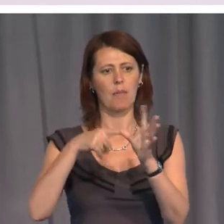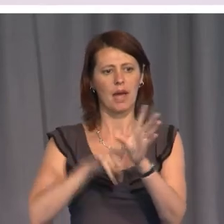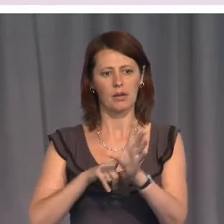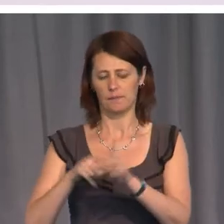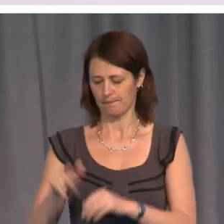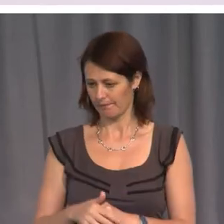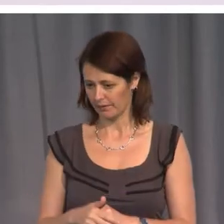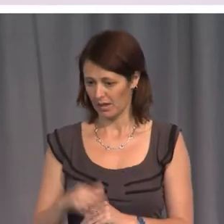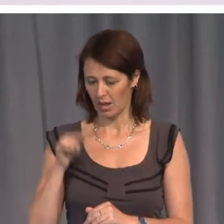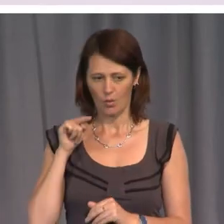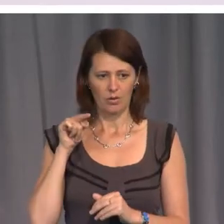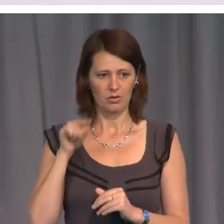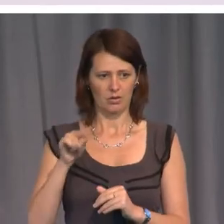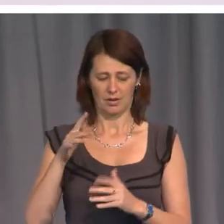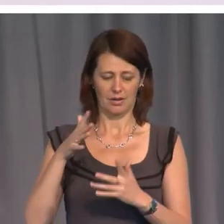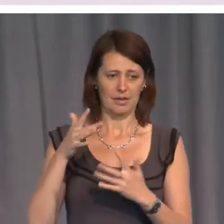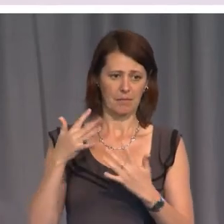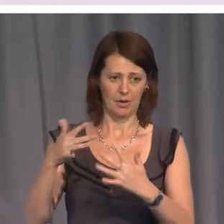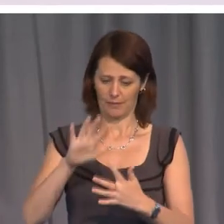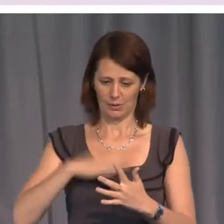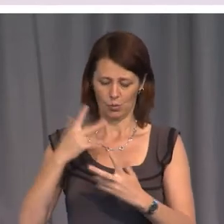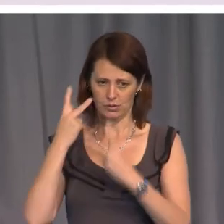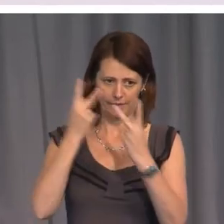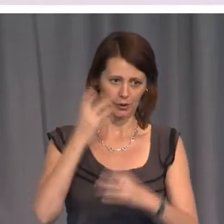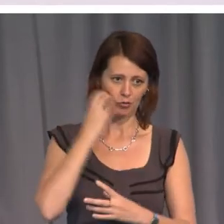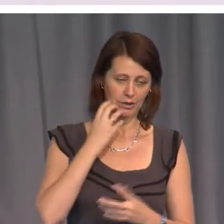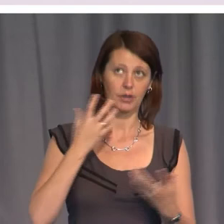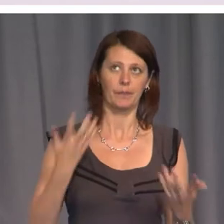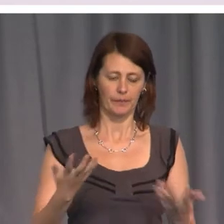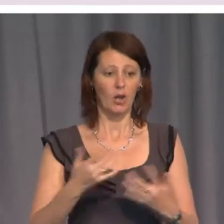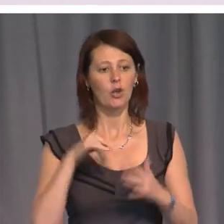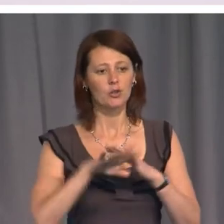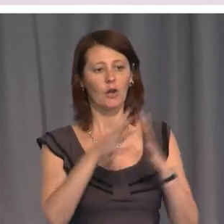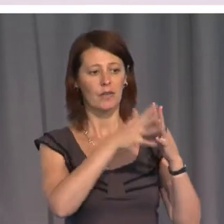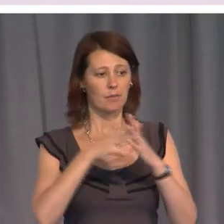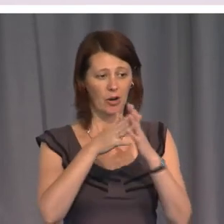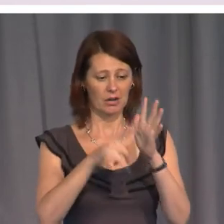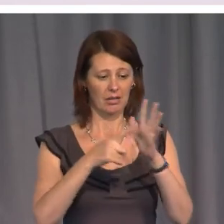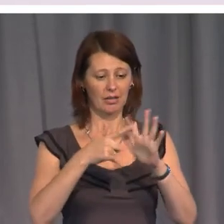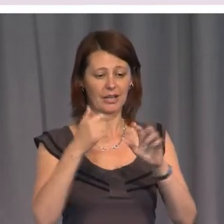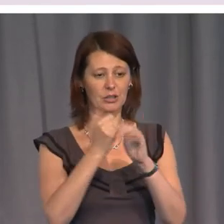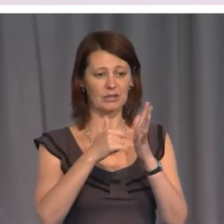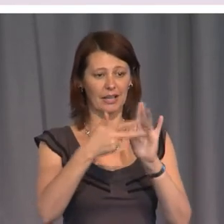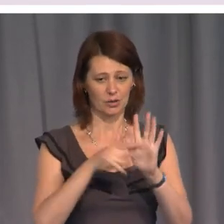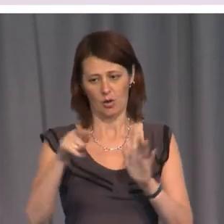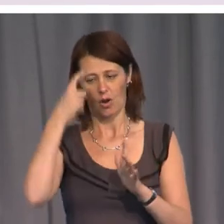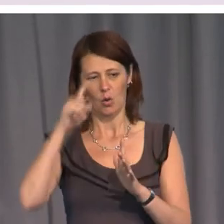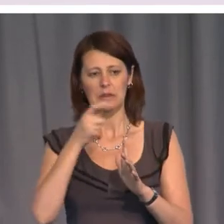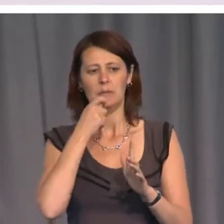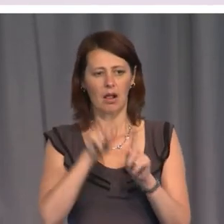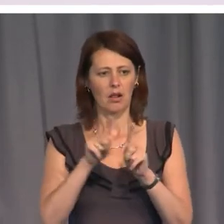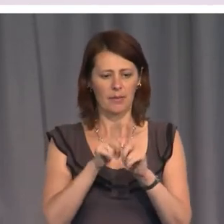many of them would want to visit Russia. But the American legislation is what I call Magnitsky light.